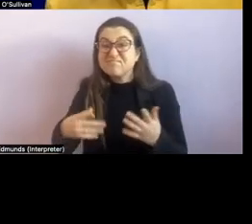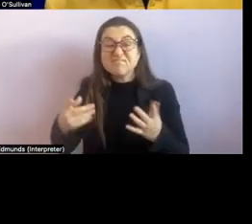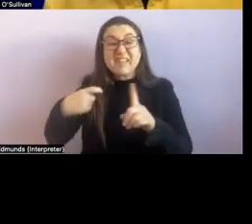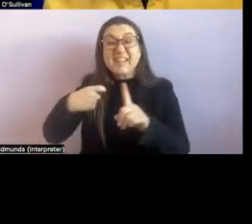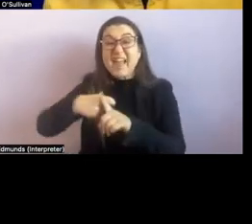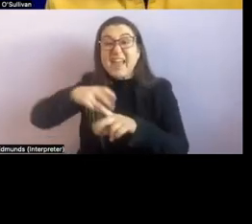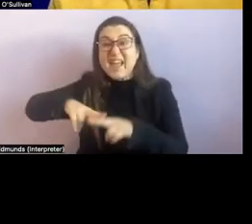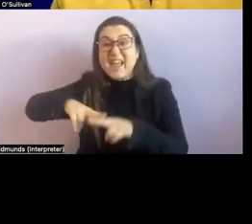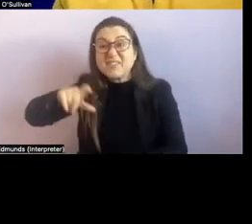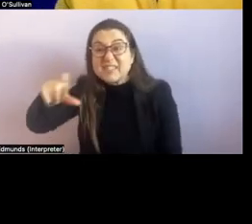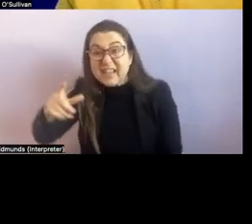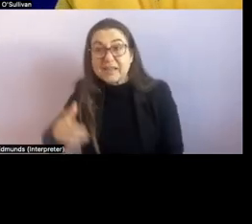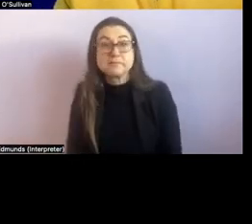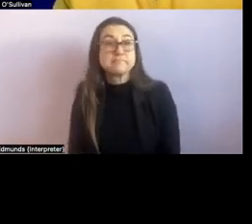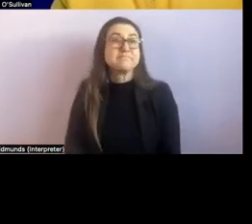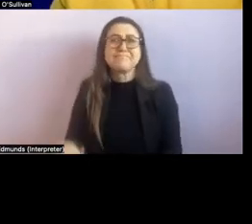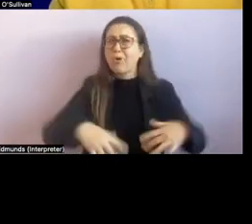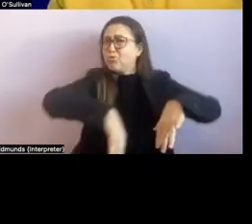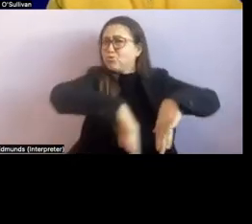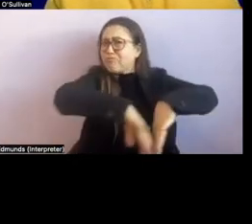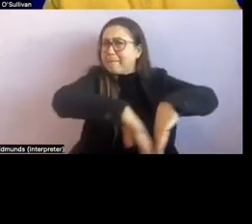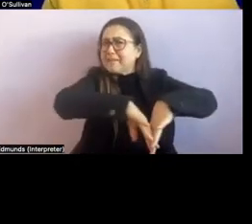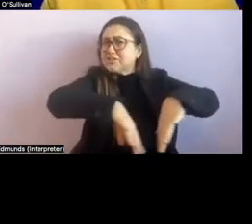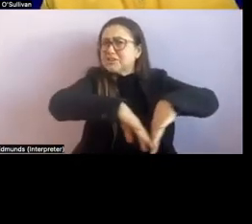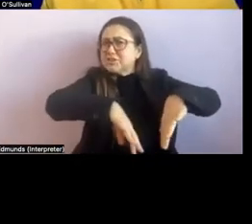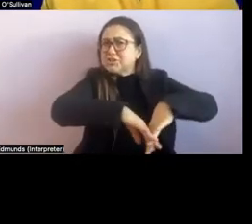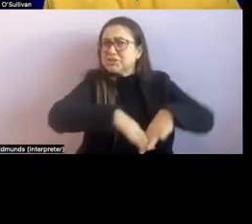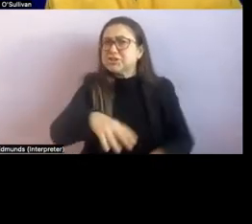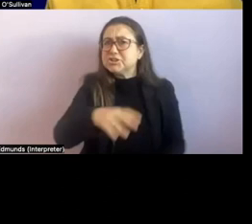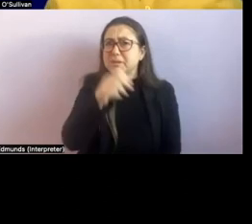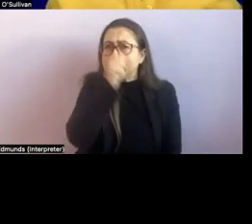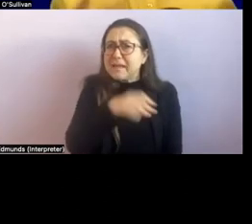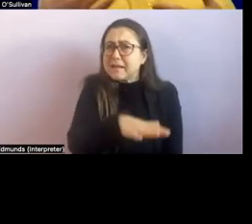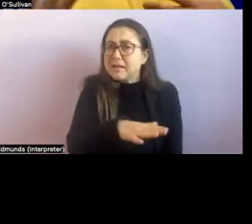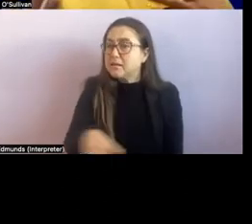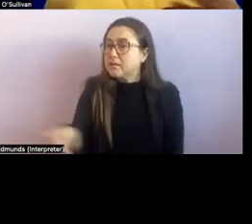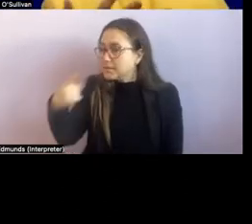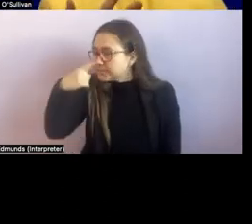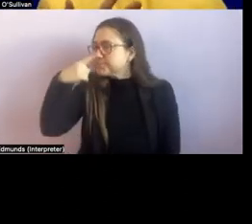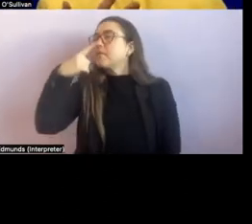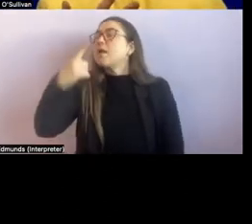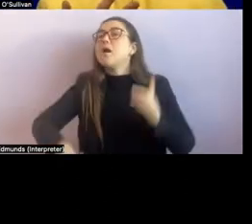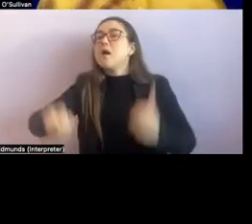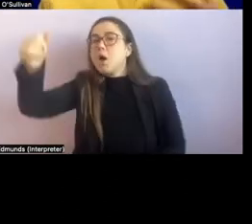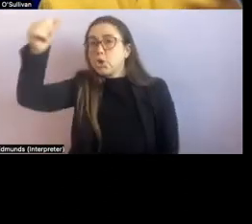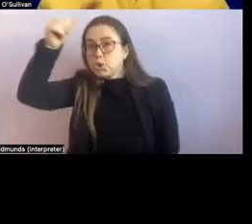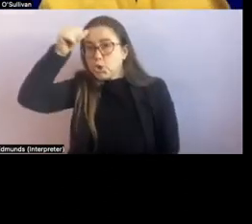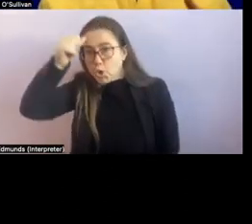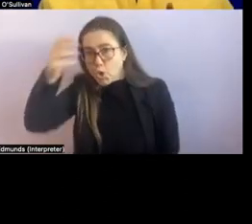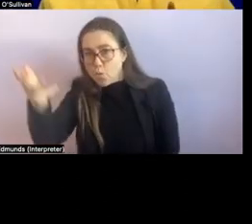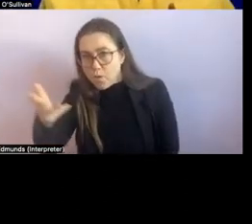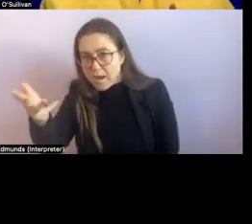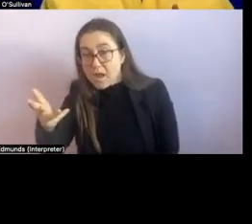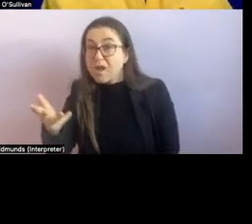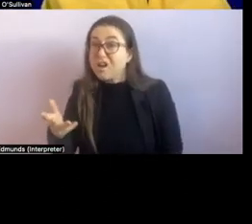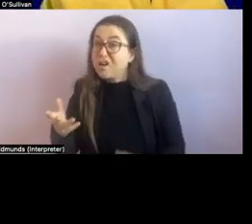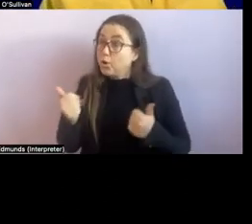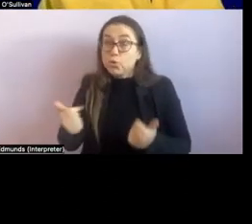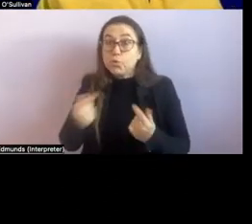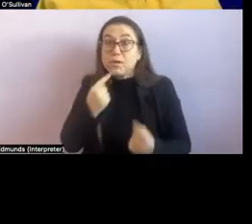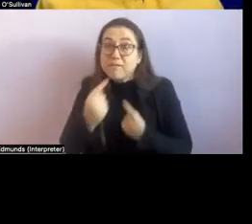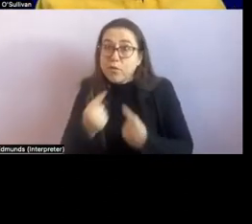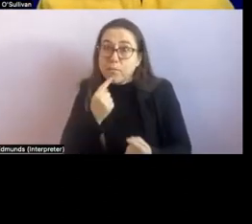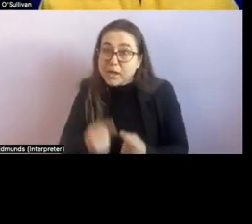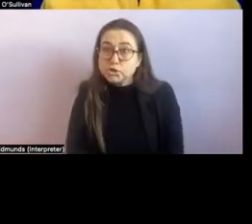which is not such a delightful one um it taught that's a really good way to share um exploring the information is using